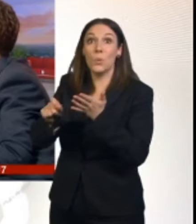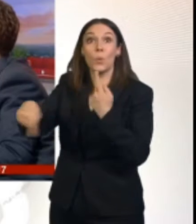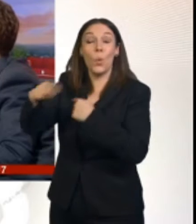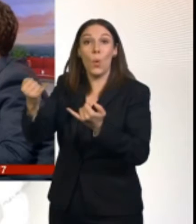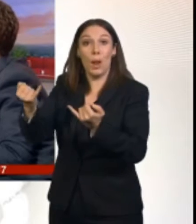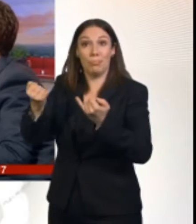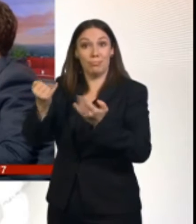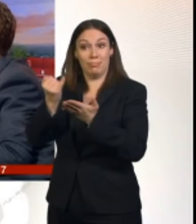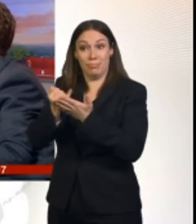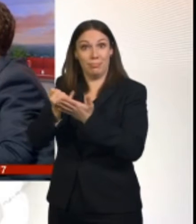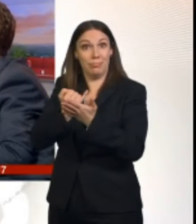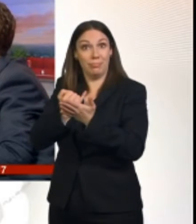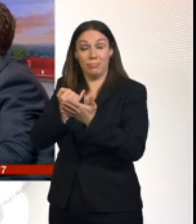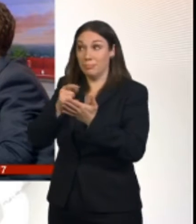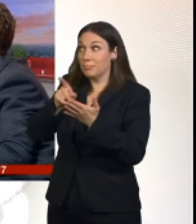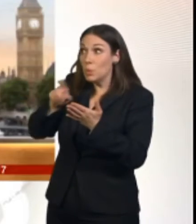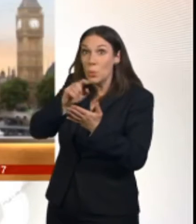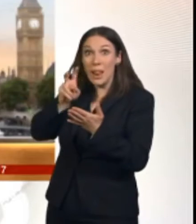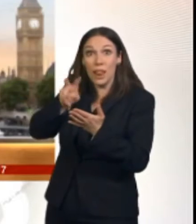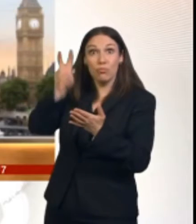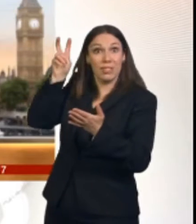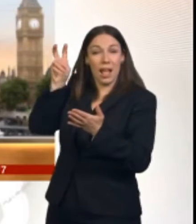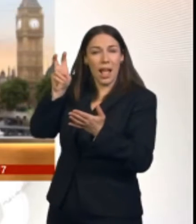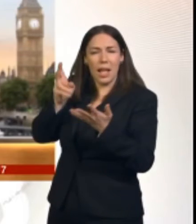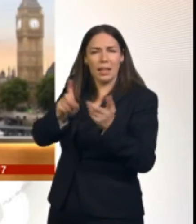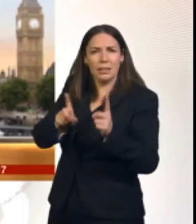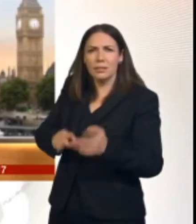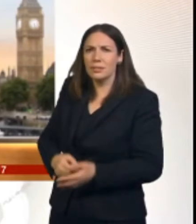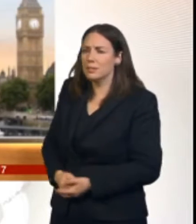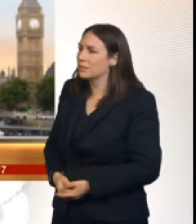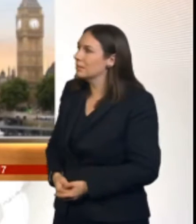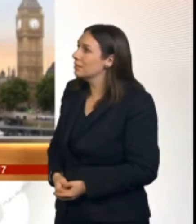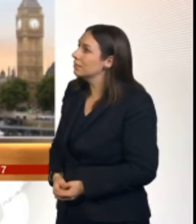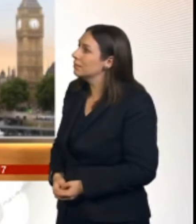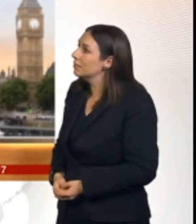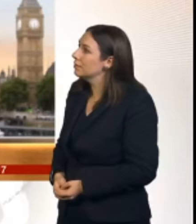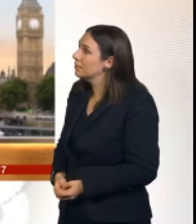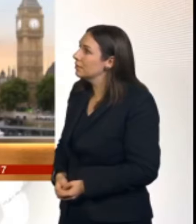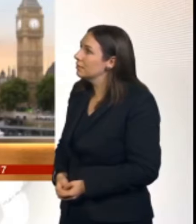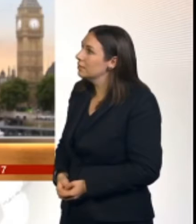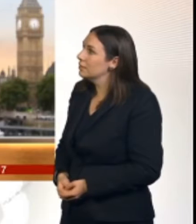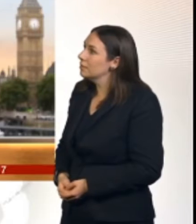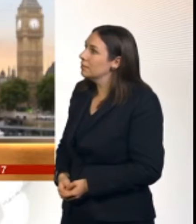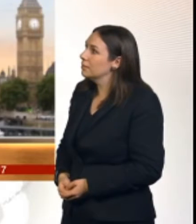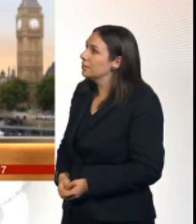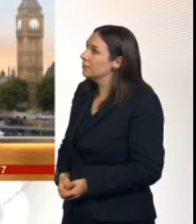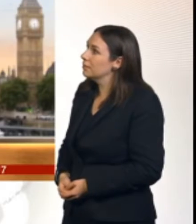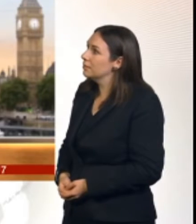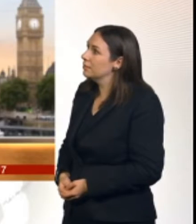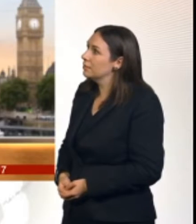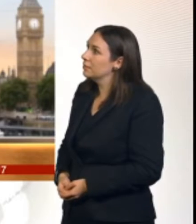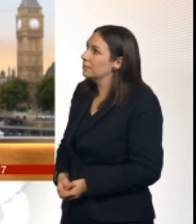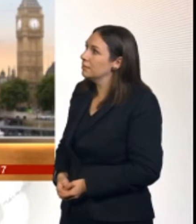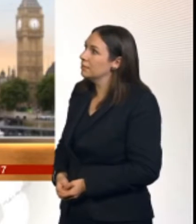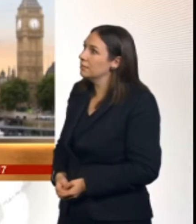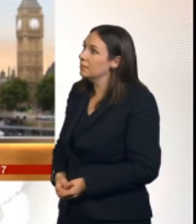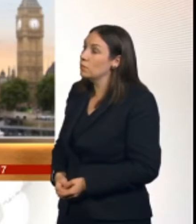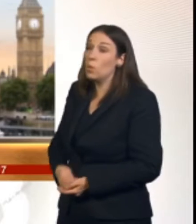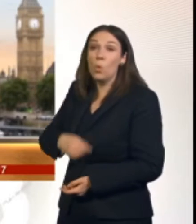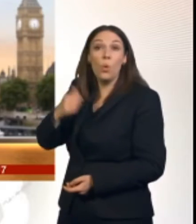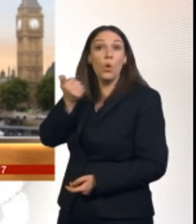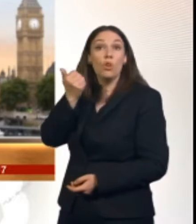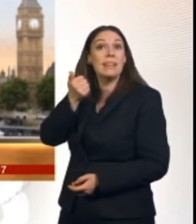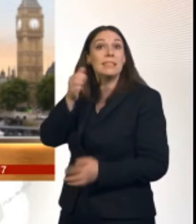that you may well do that. Well, look, the Prime Minister has said herself that if we don't get this